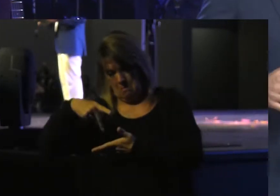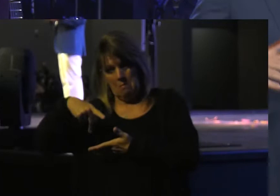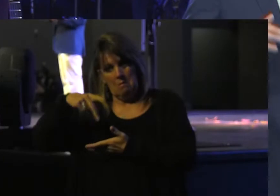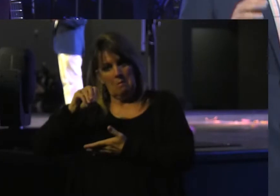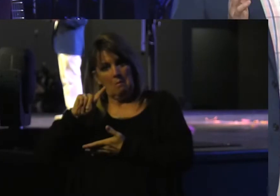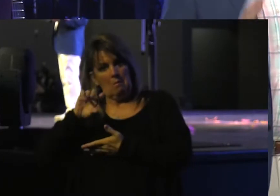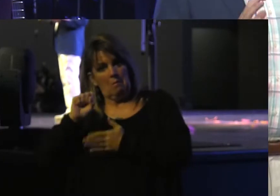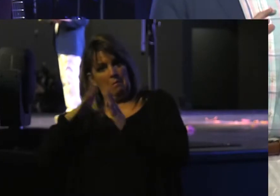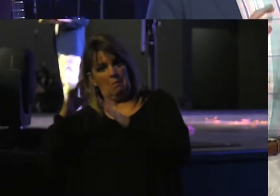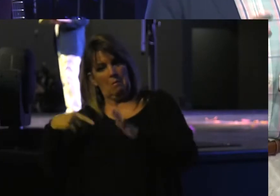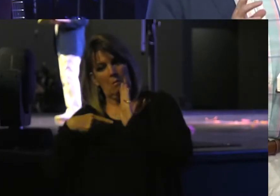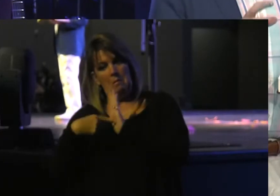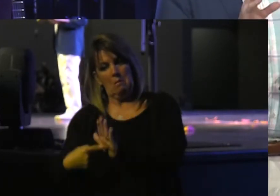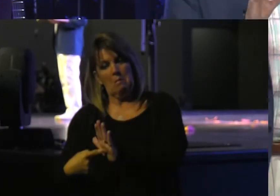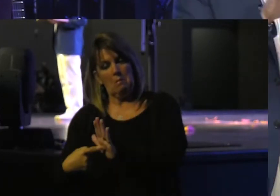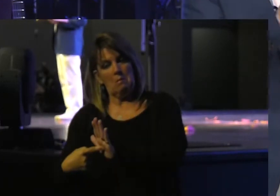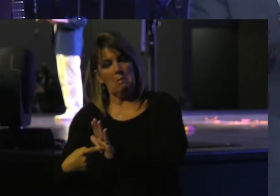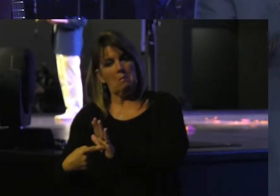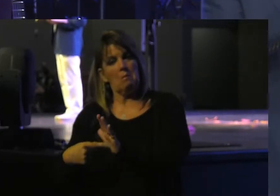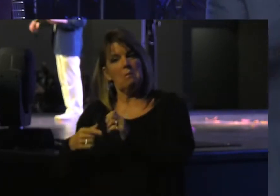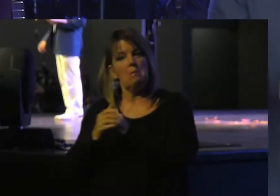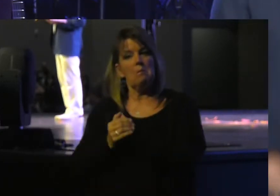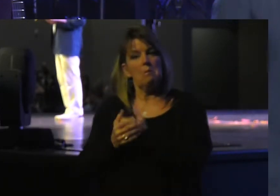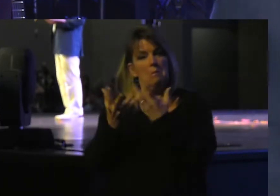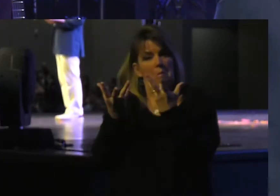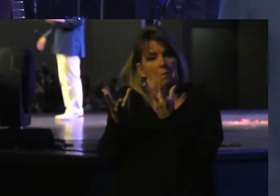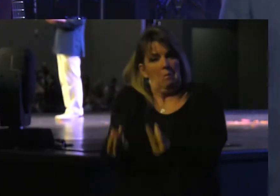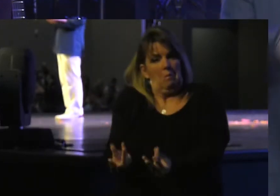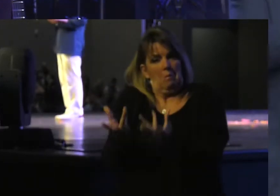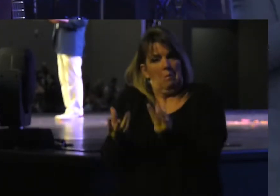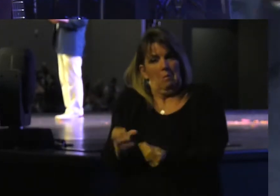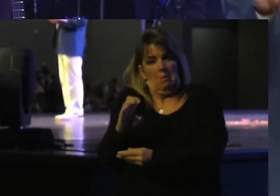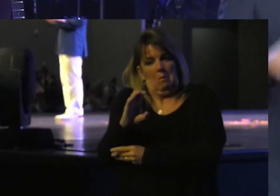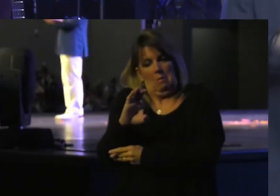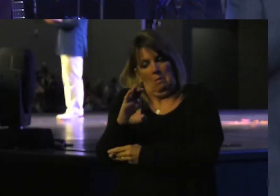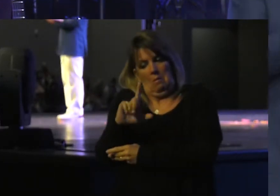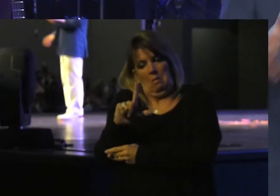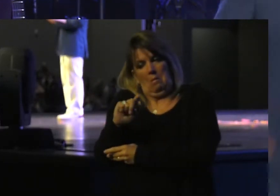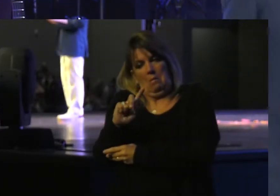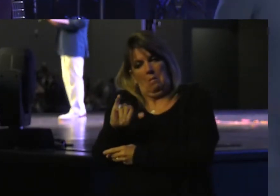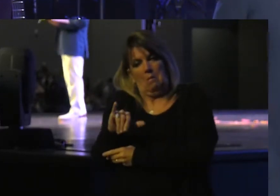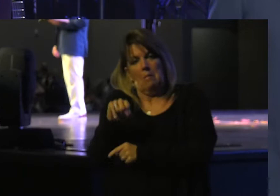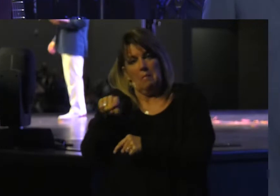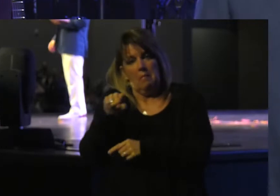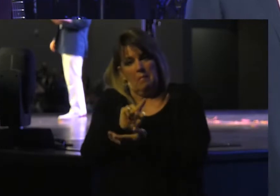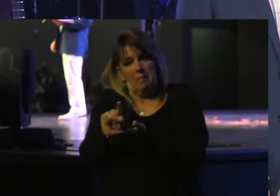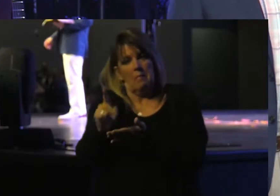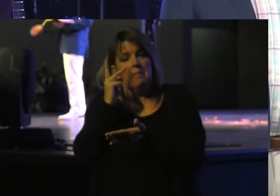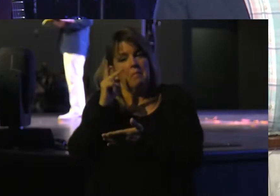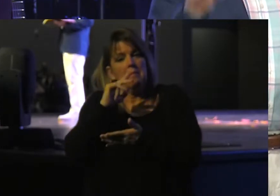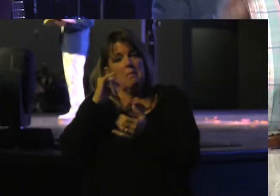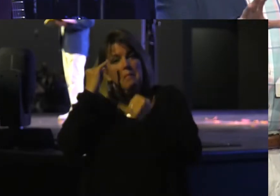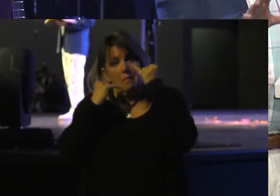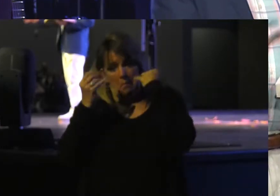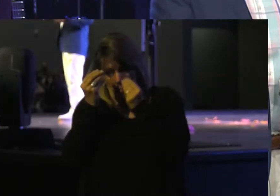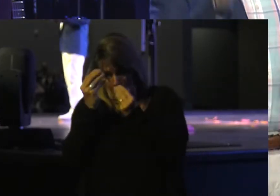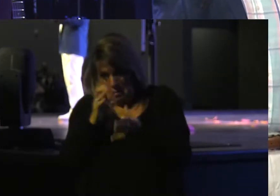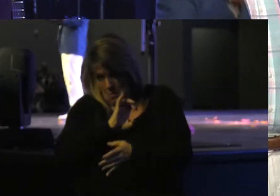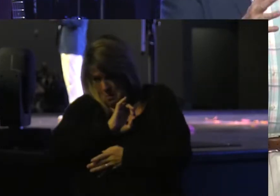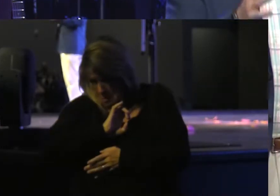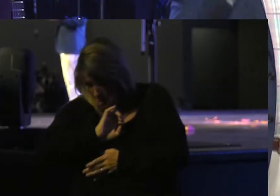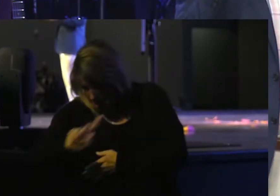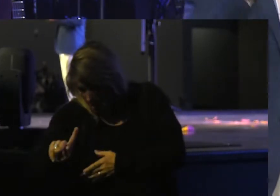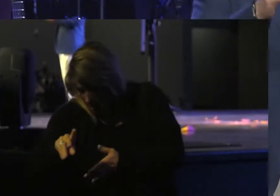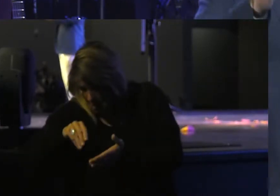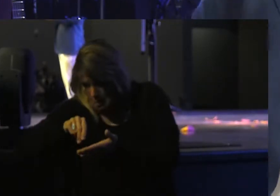and shown the unformed lump of soft, pliable clay. But this week we see how Jeremiah is told, Go back